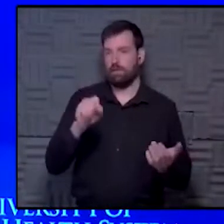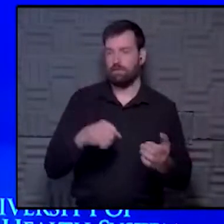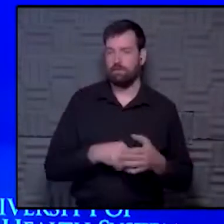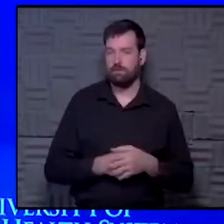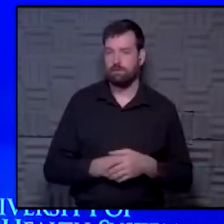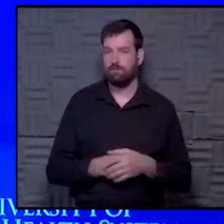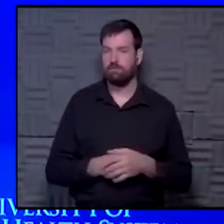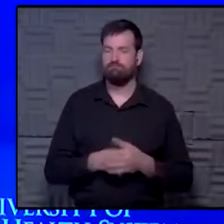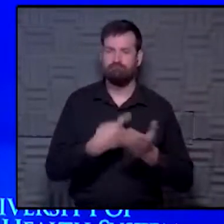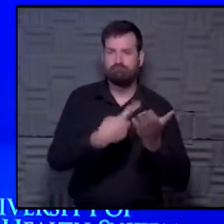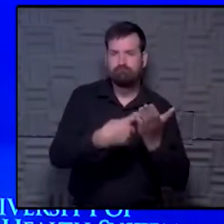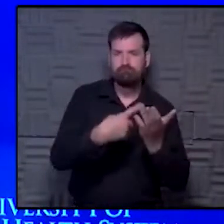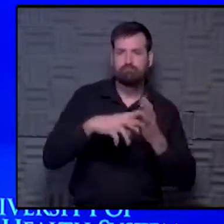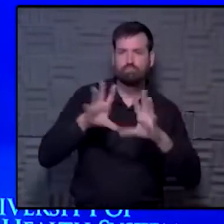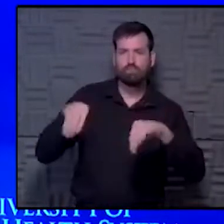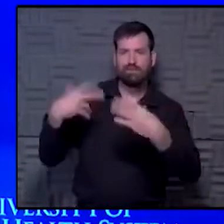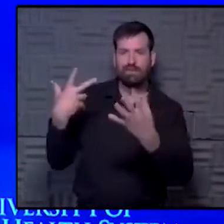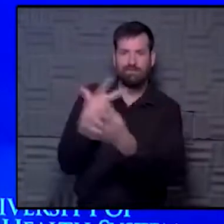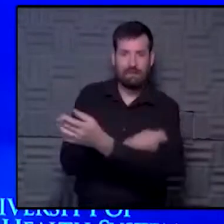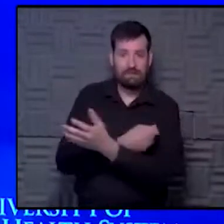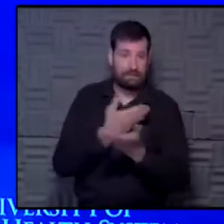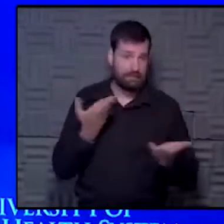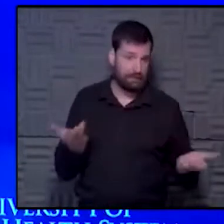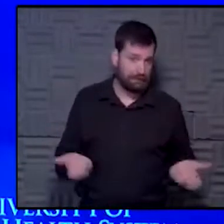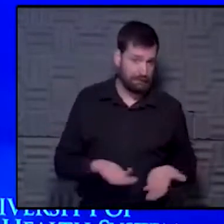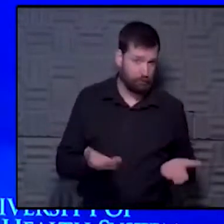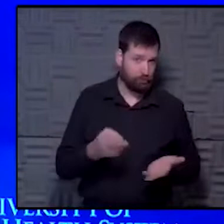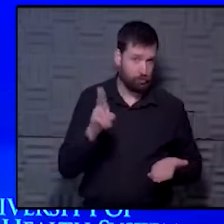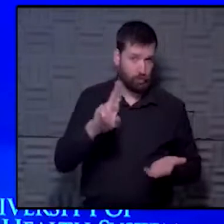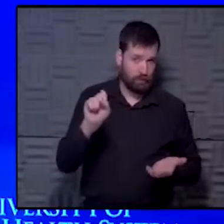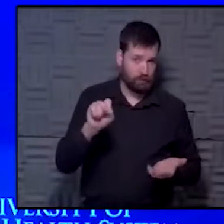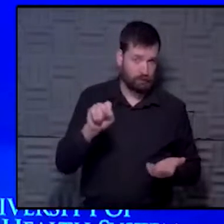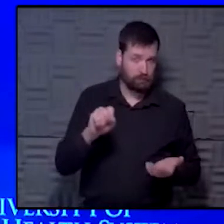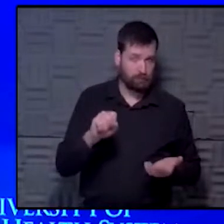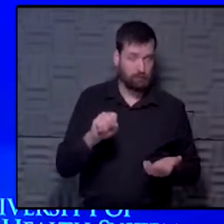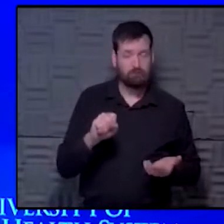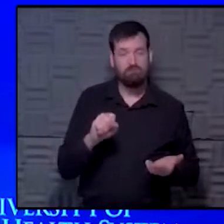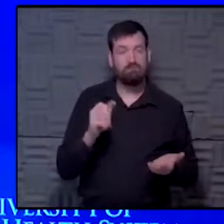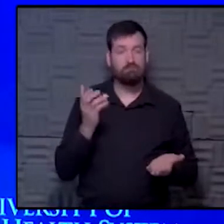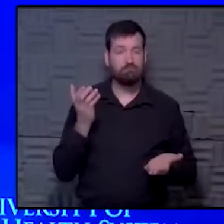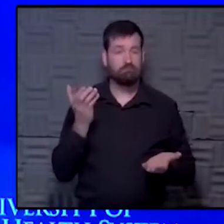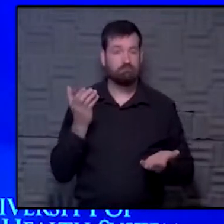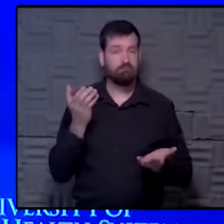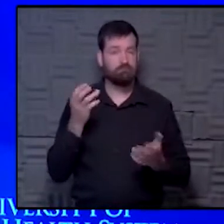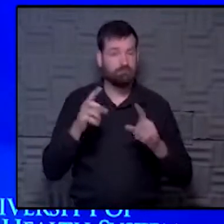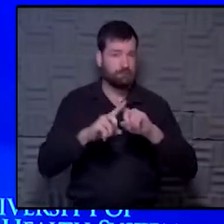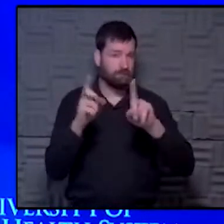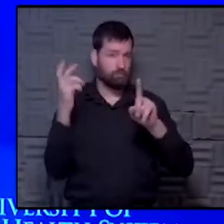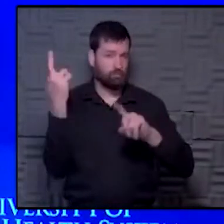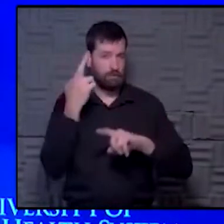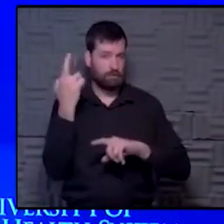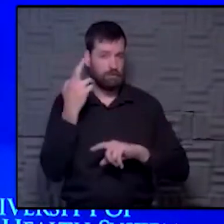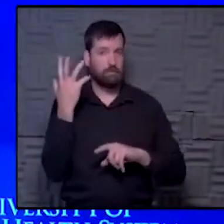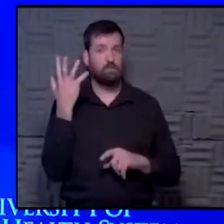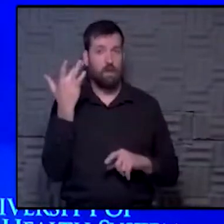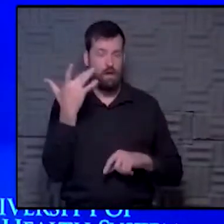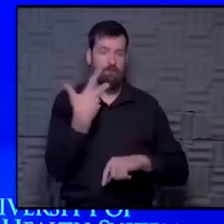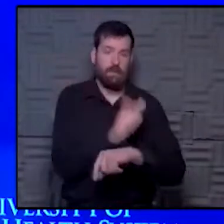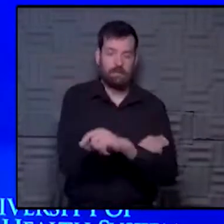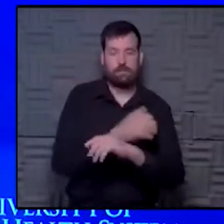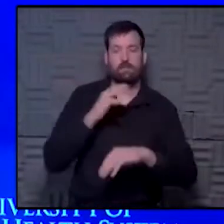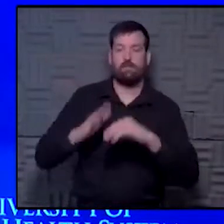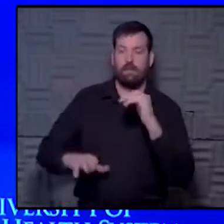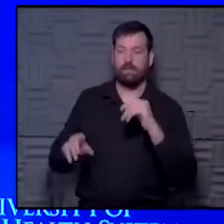have conversations about getting people vaccinated here in the United States. There are likely different reasons for not being vaccinated than, say,